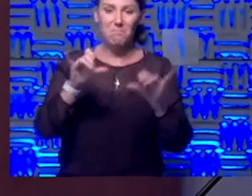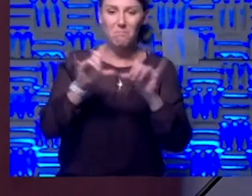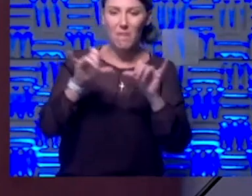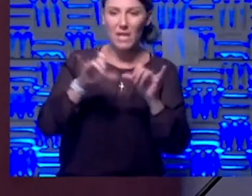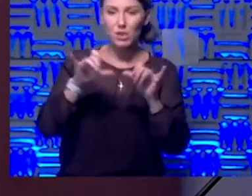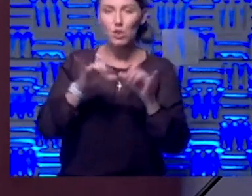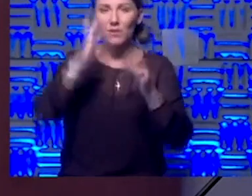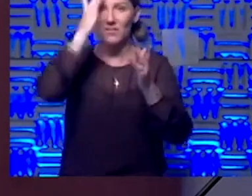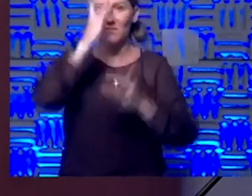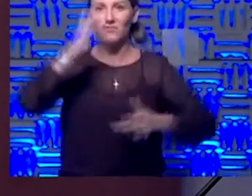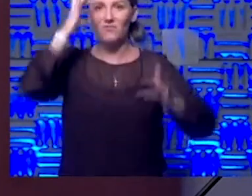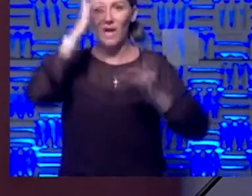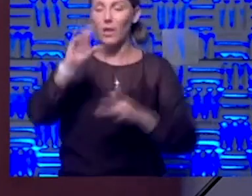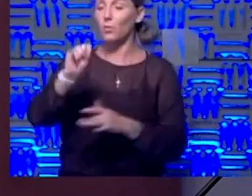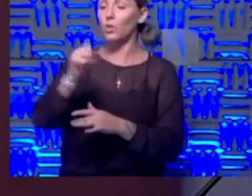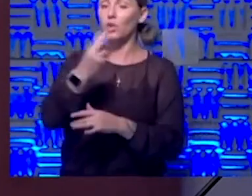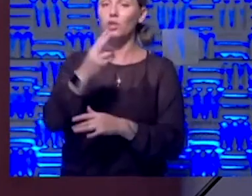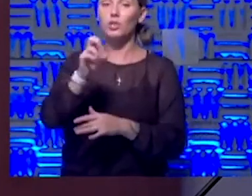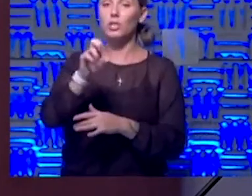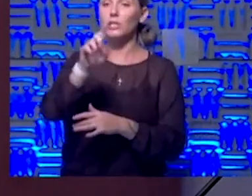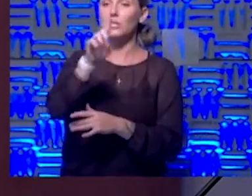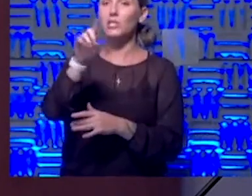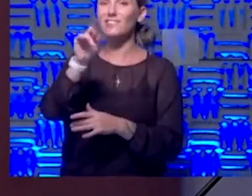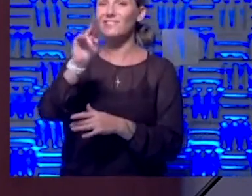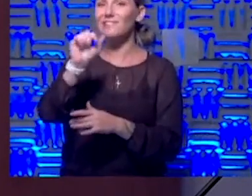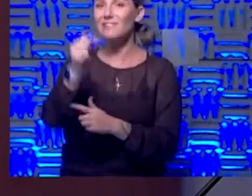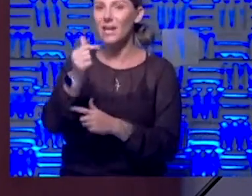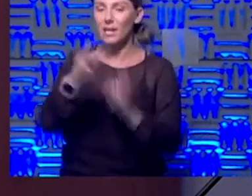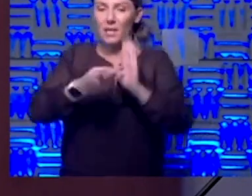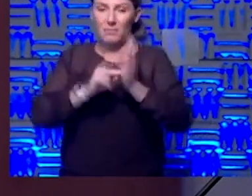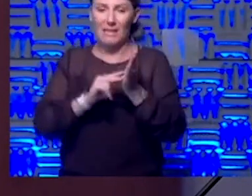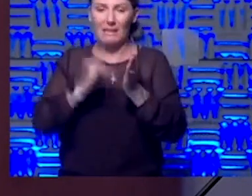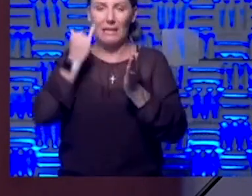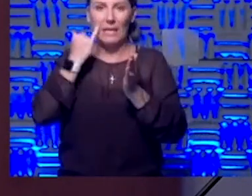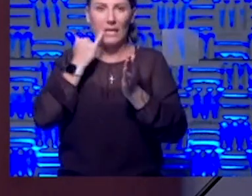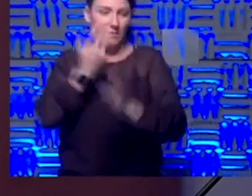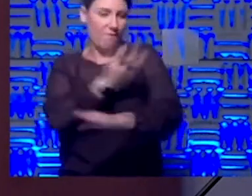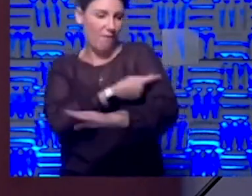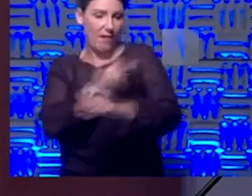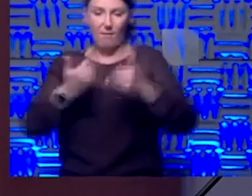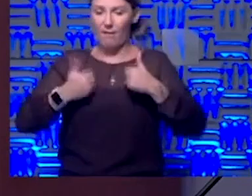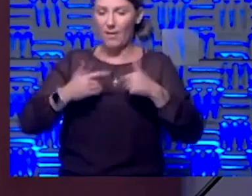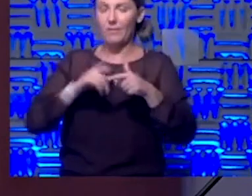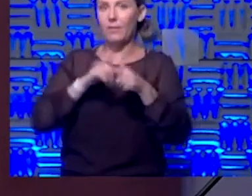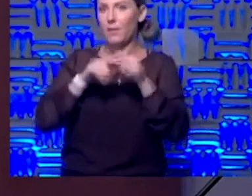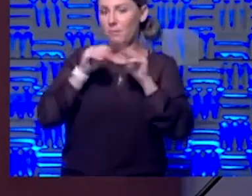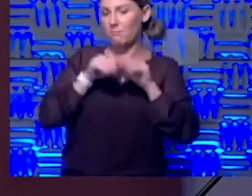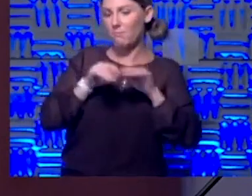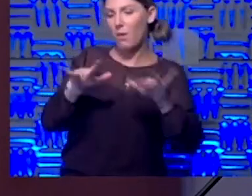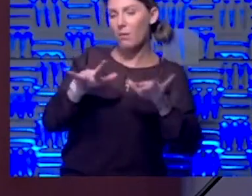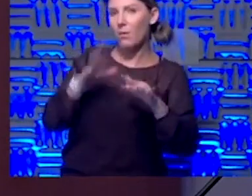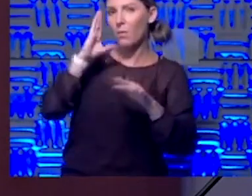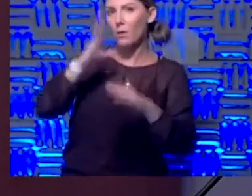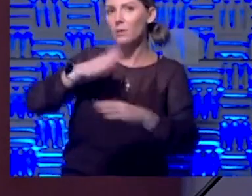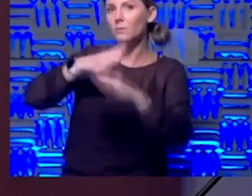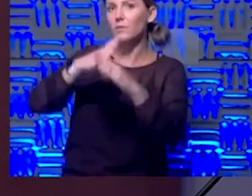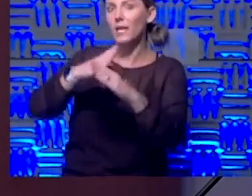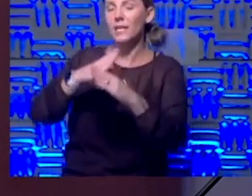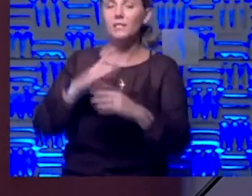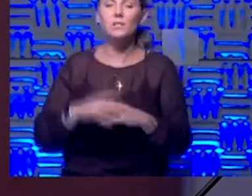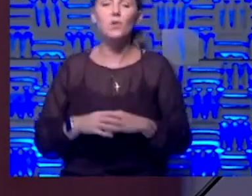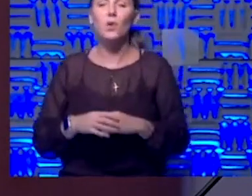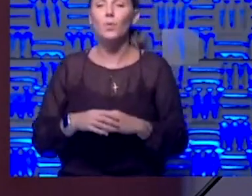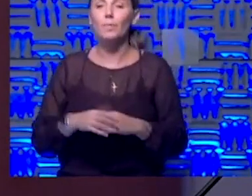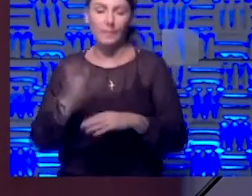uh, after you get the vaccine. So we'll get some information about that. Um, exactly if the question, the